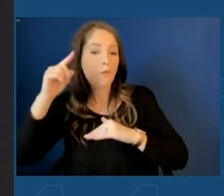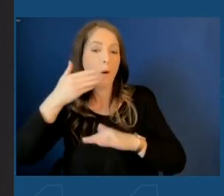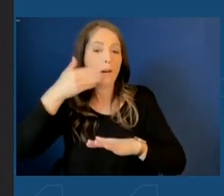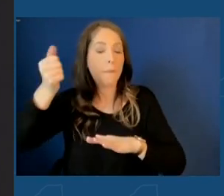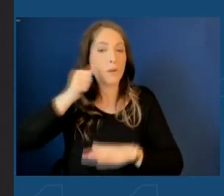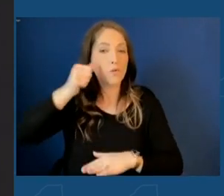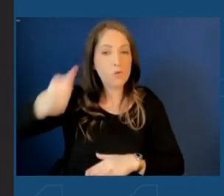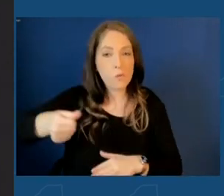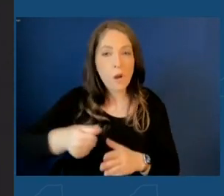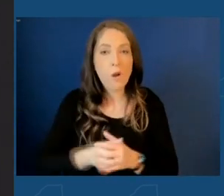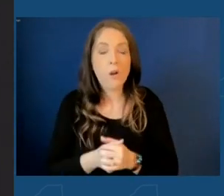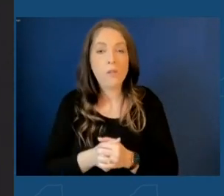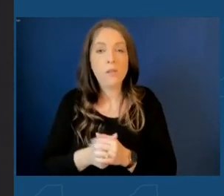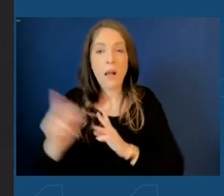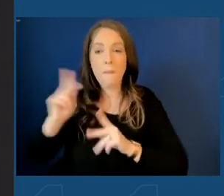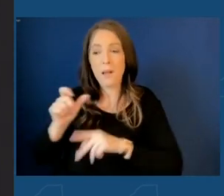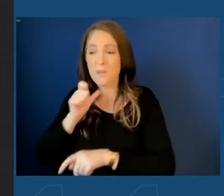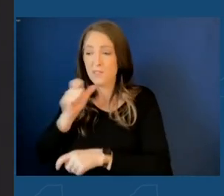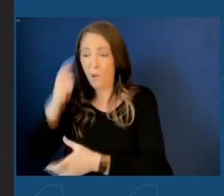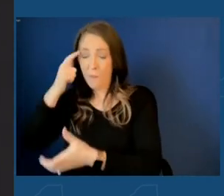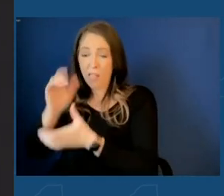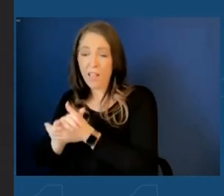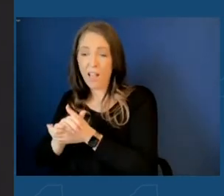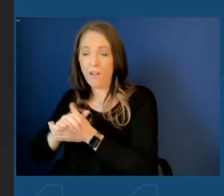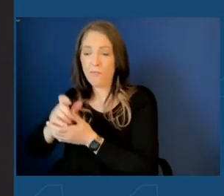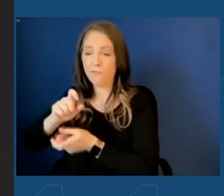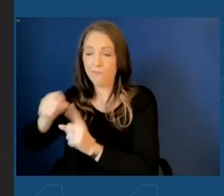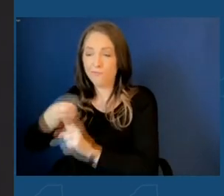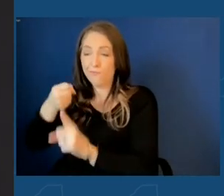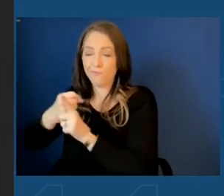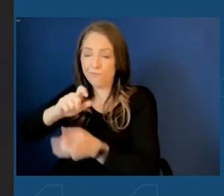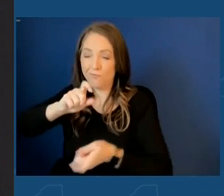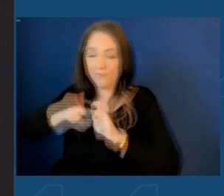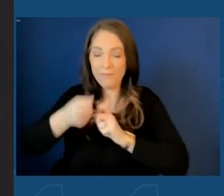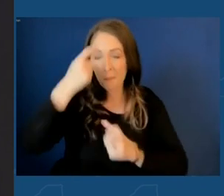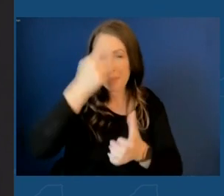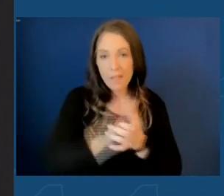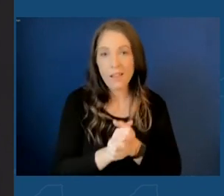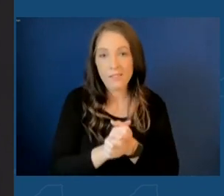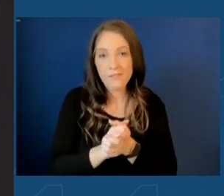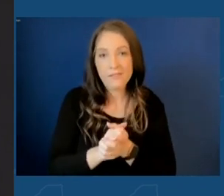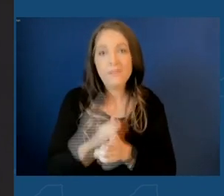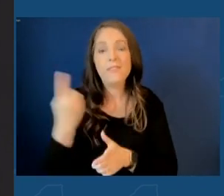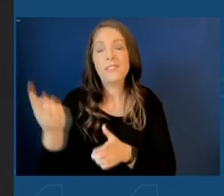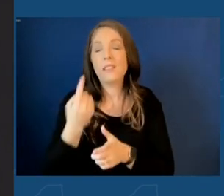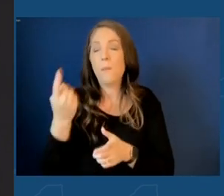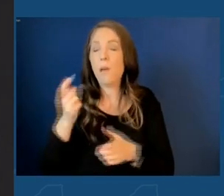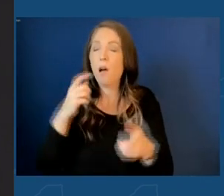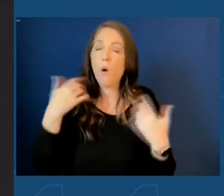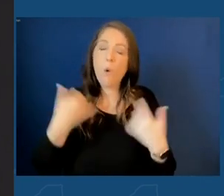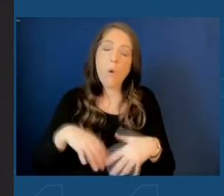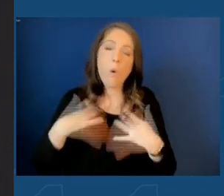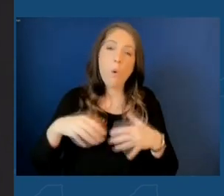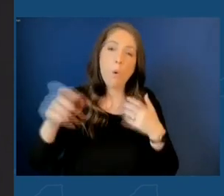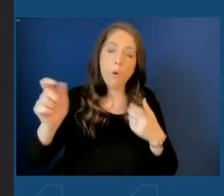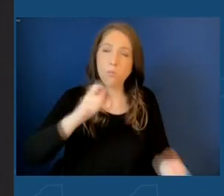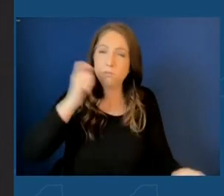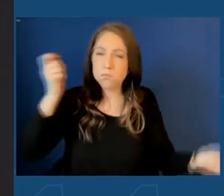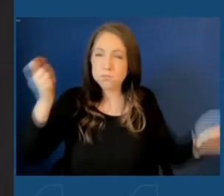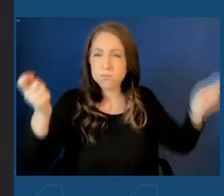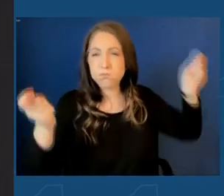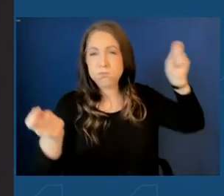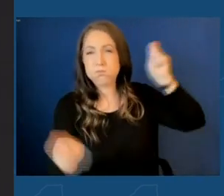naysayers into believers, and something so transformative and scale and